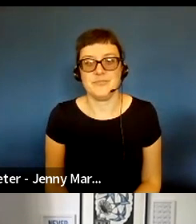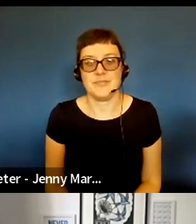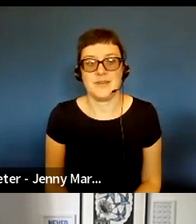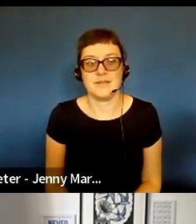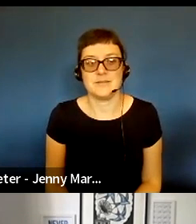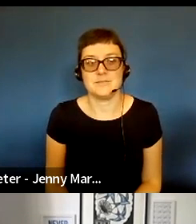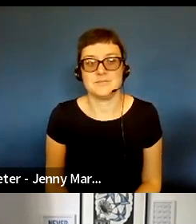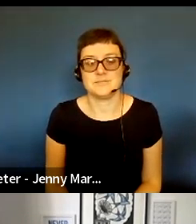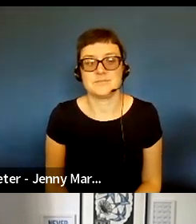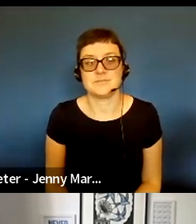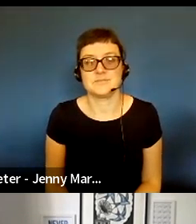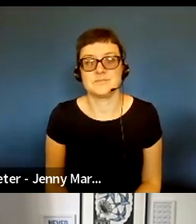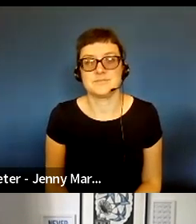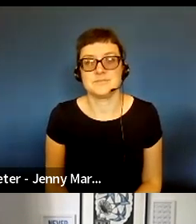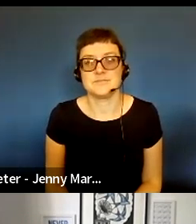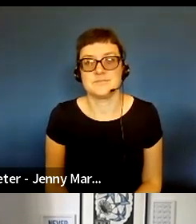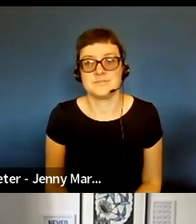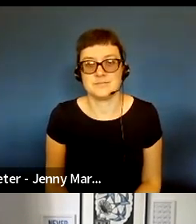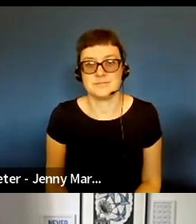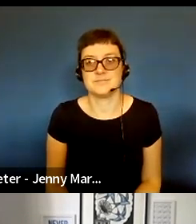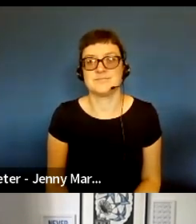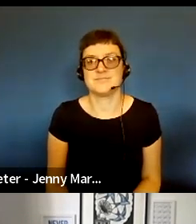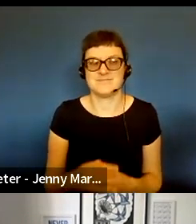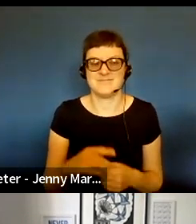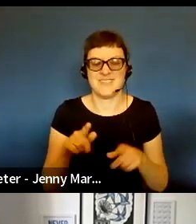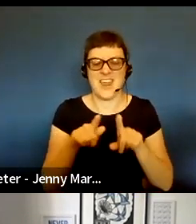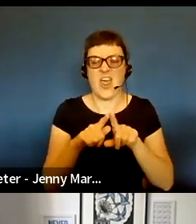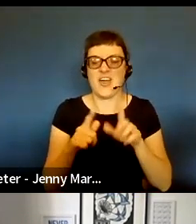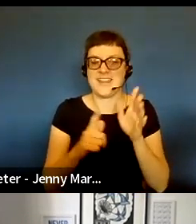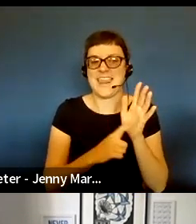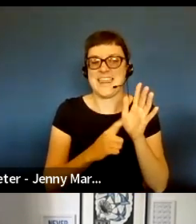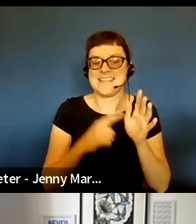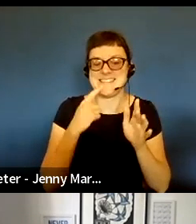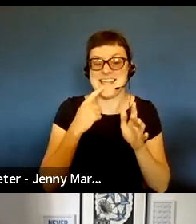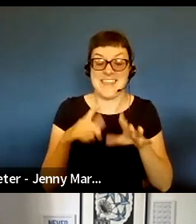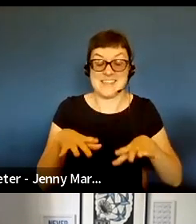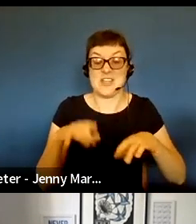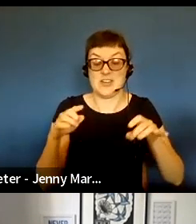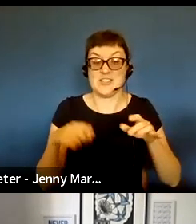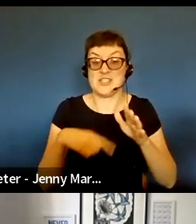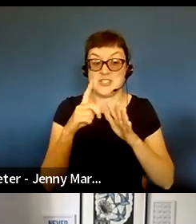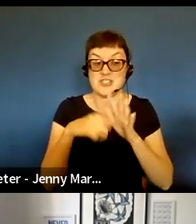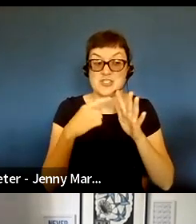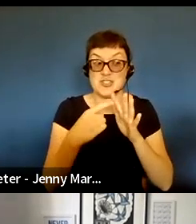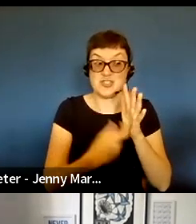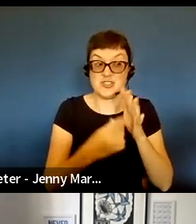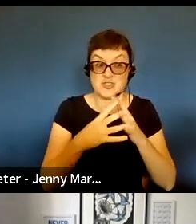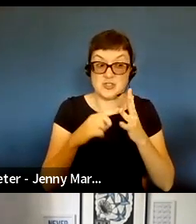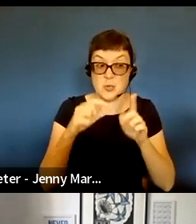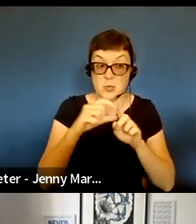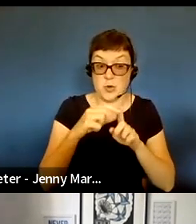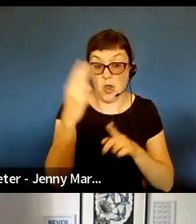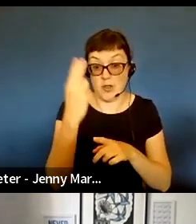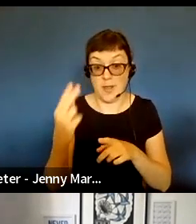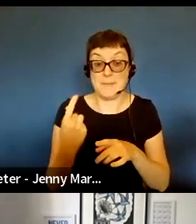So as Lily mentioned at the top of this session, Gerwood Arts used the random selection